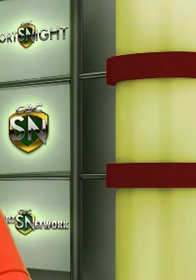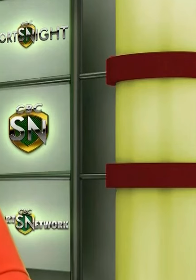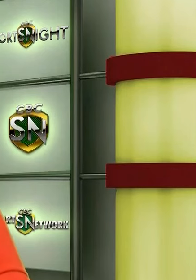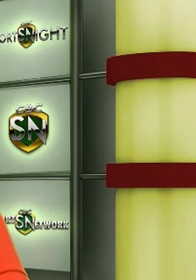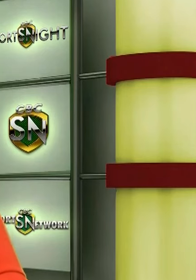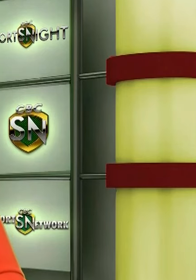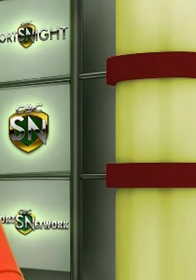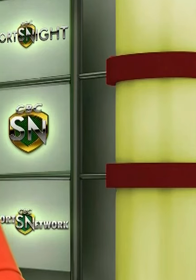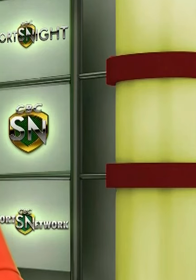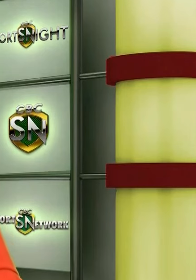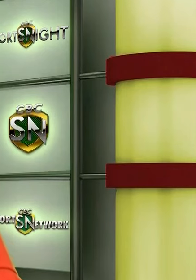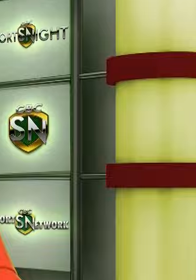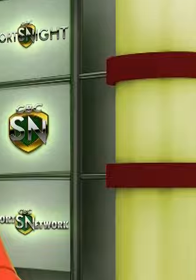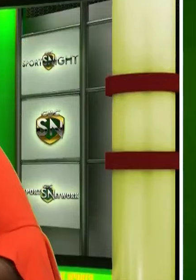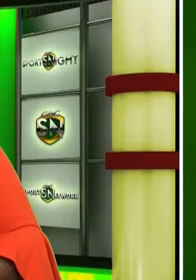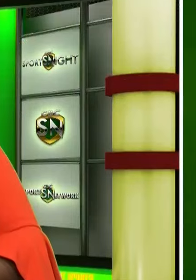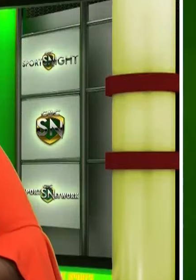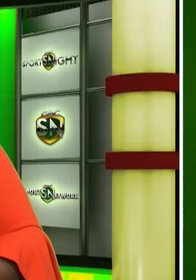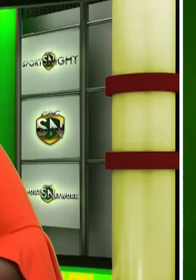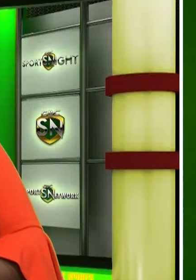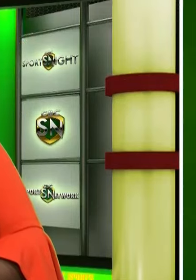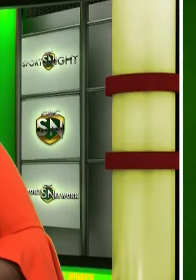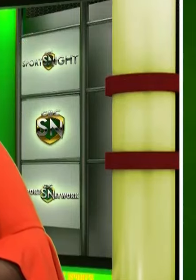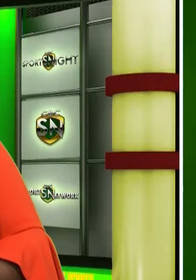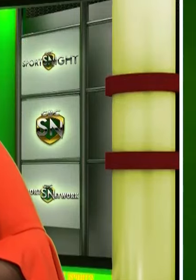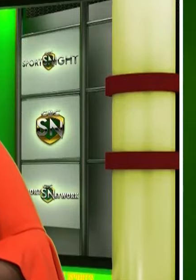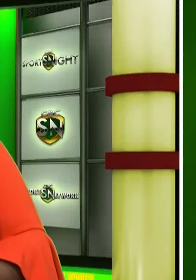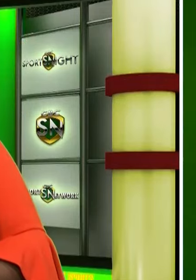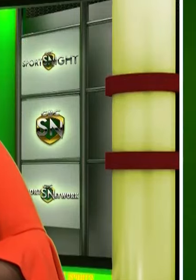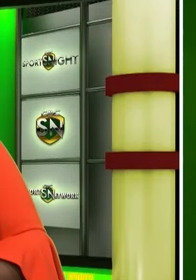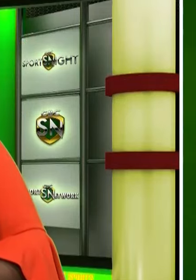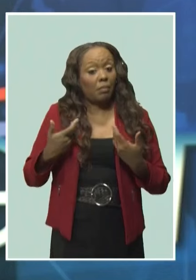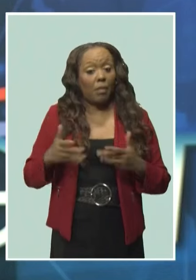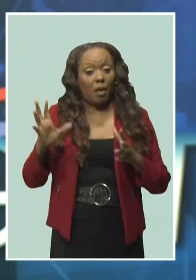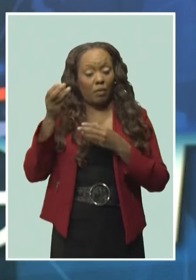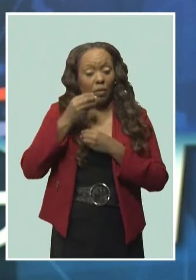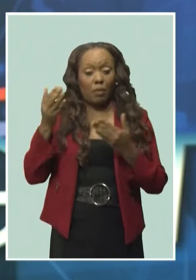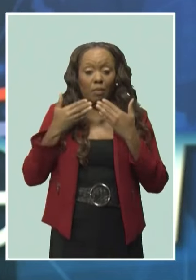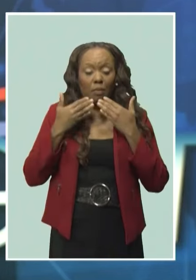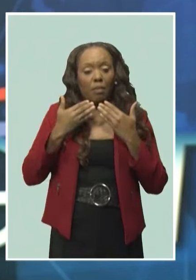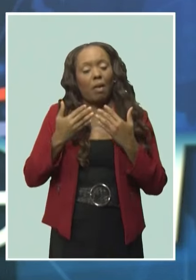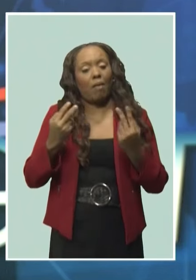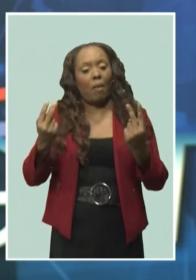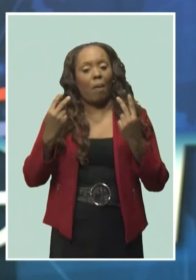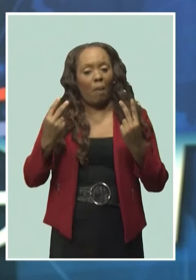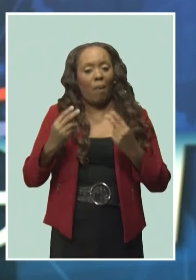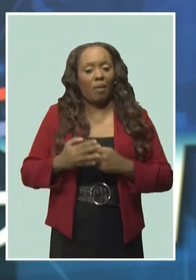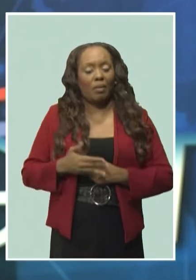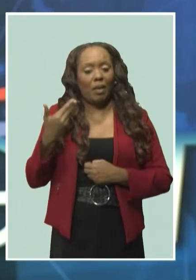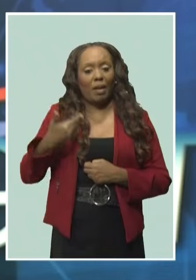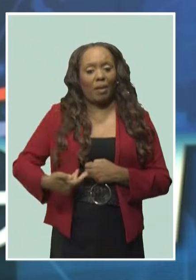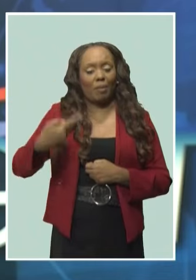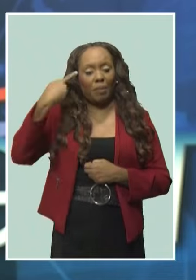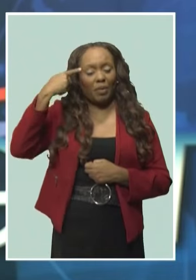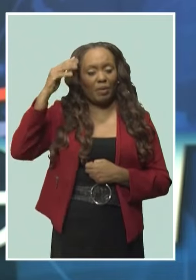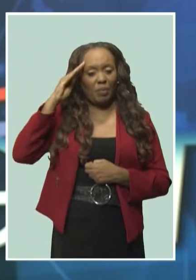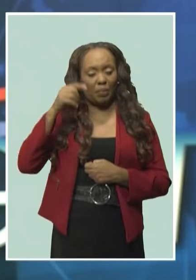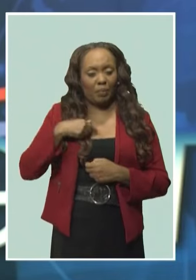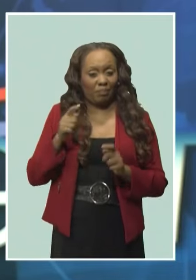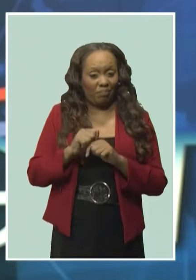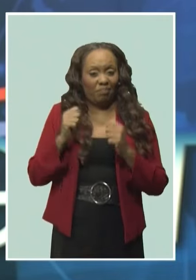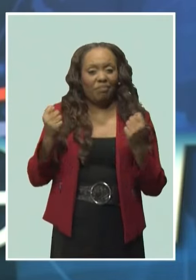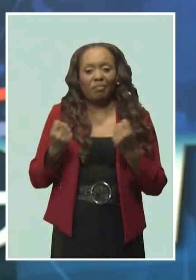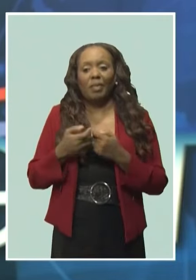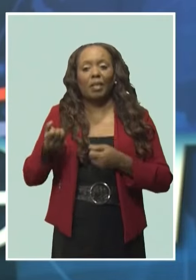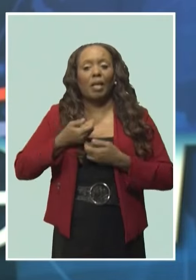respectively. Pearson, that's it for sports. Anne-Marie, thank you. Thank you for spending it with us. I'm Pearson Bowen. For the crew, to